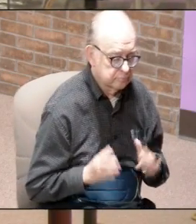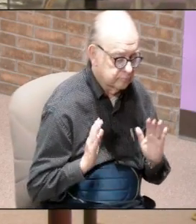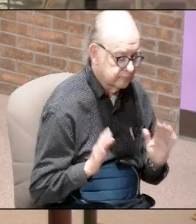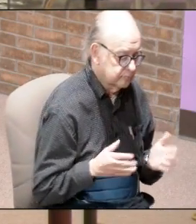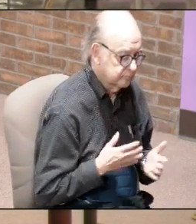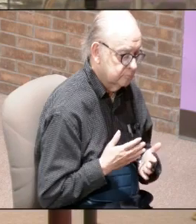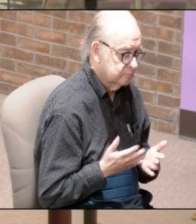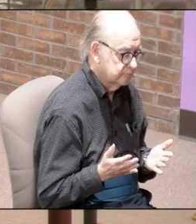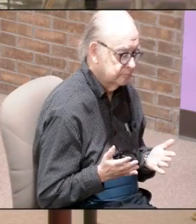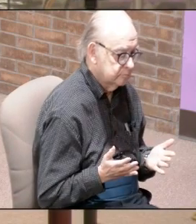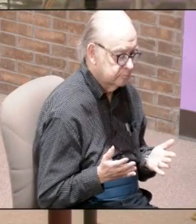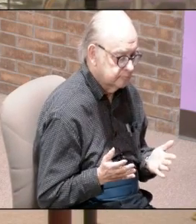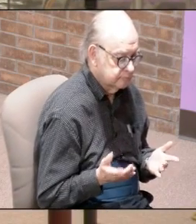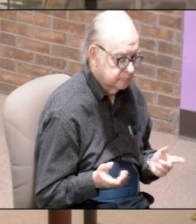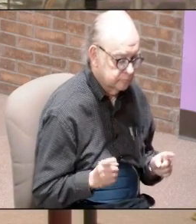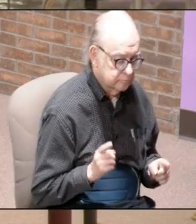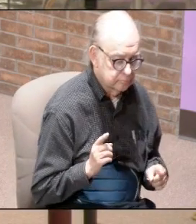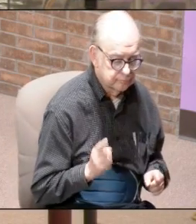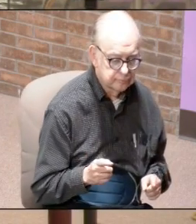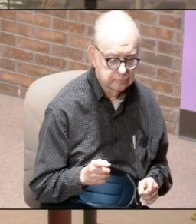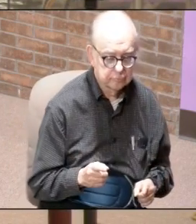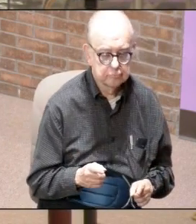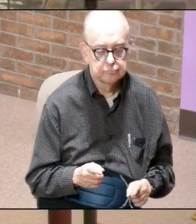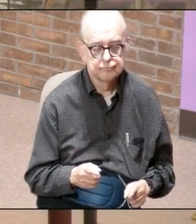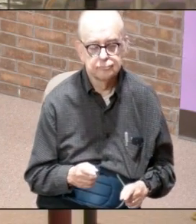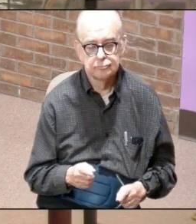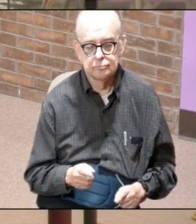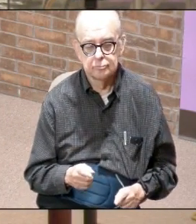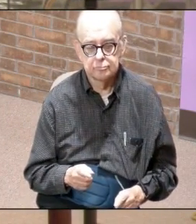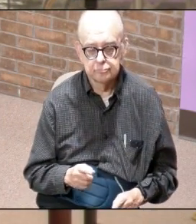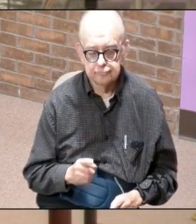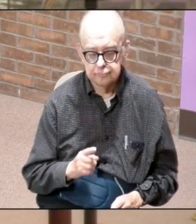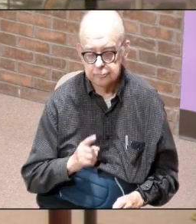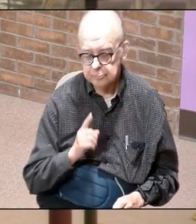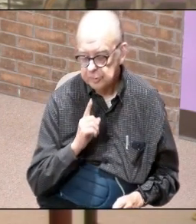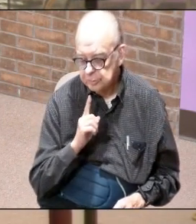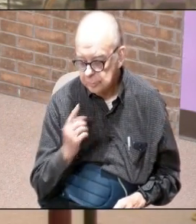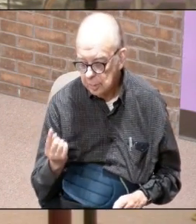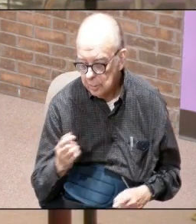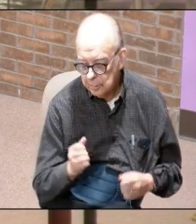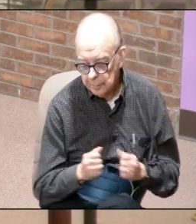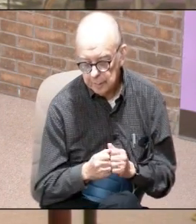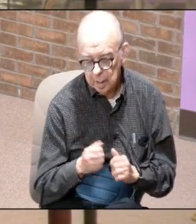things is when you are alone with God